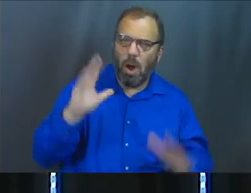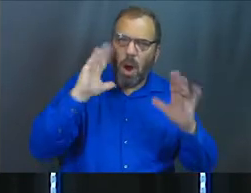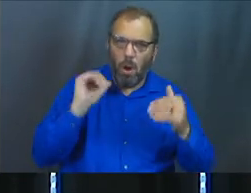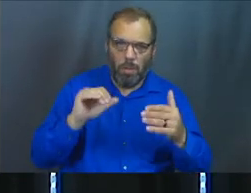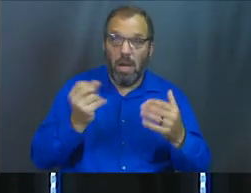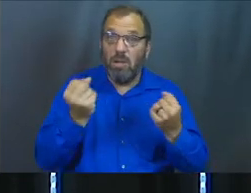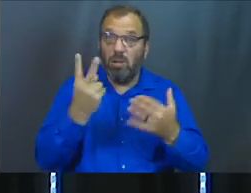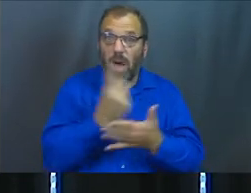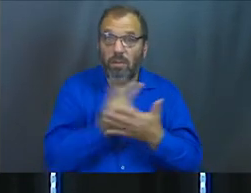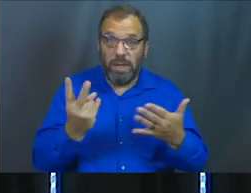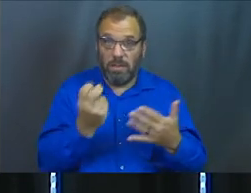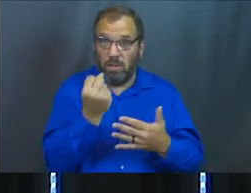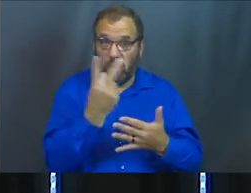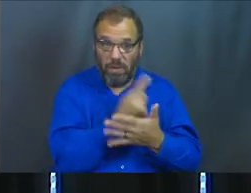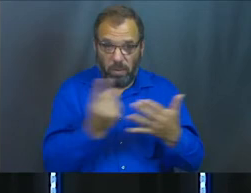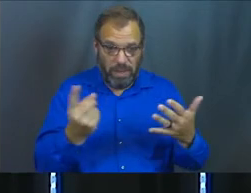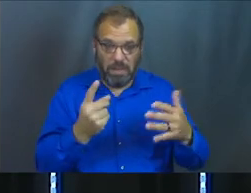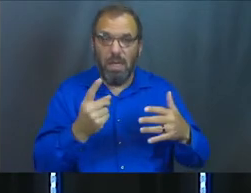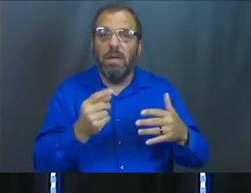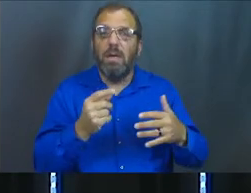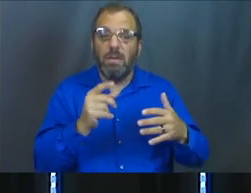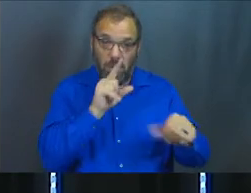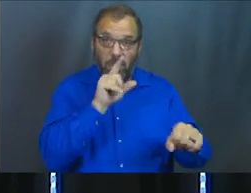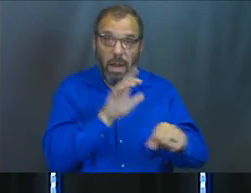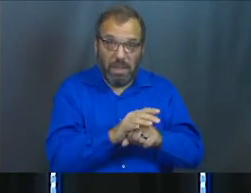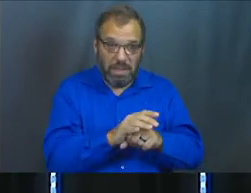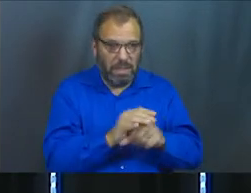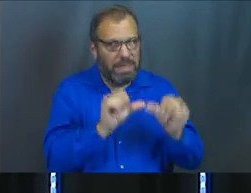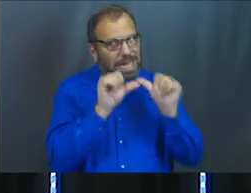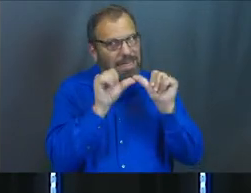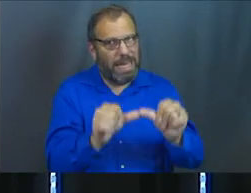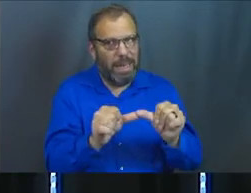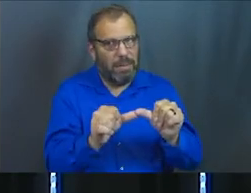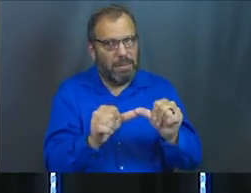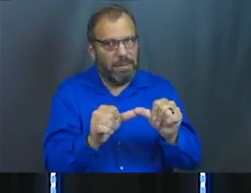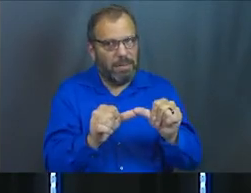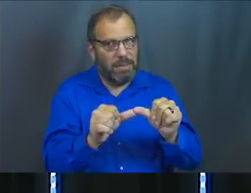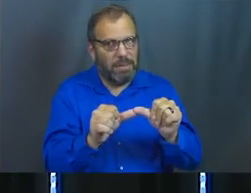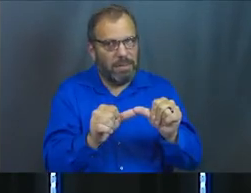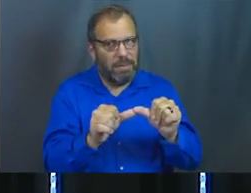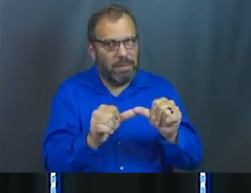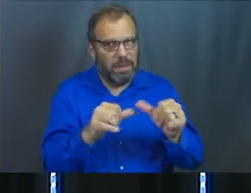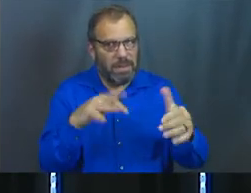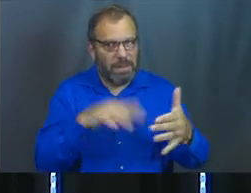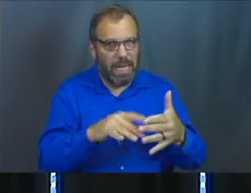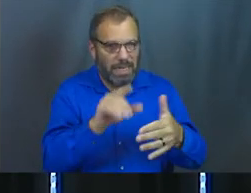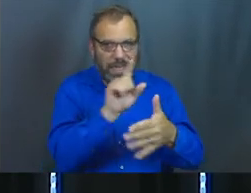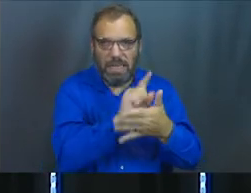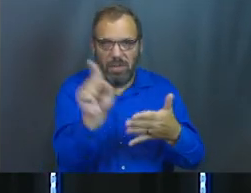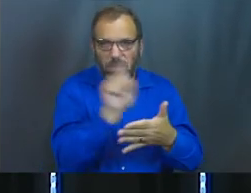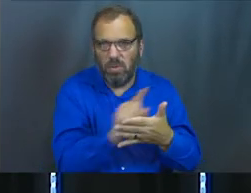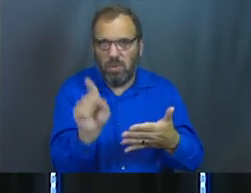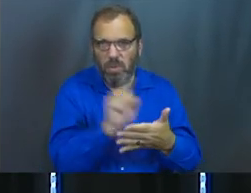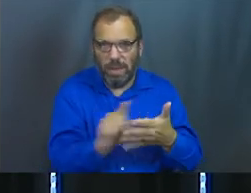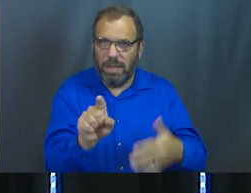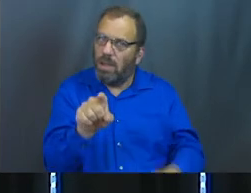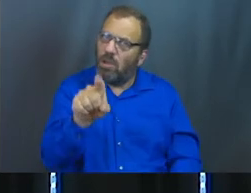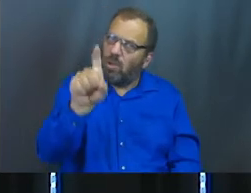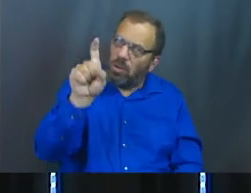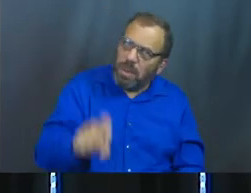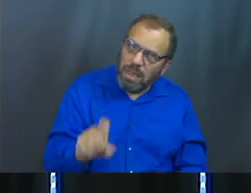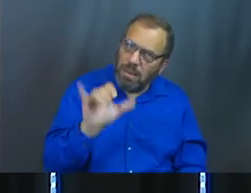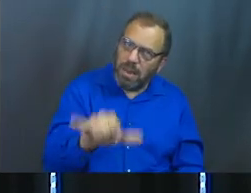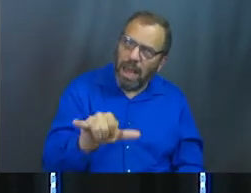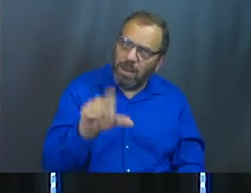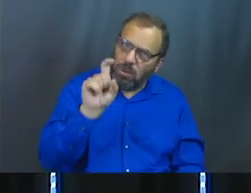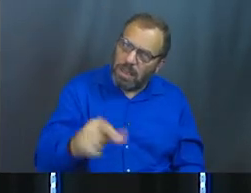12 weeks and he looks at 12 of the different unshakable promises of God. Studies one per week. You need this in your